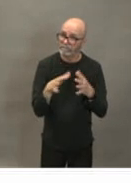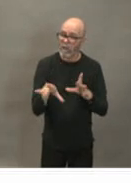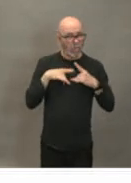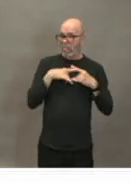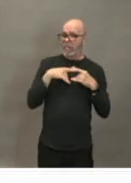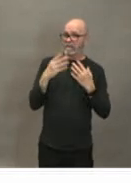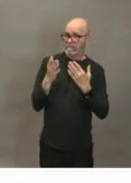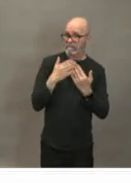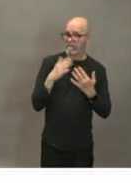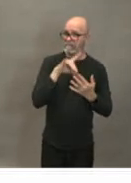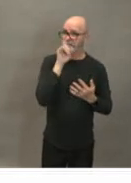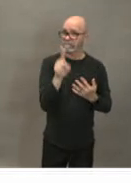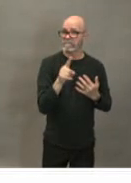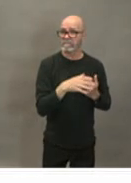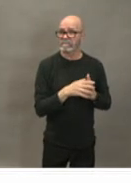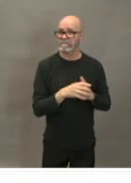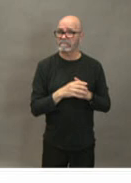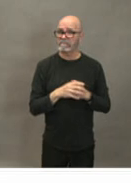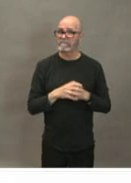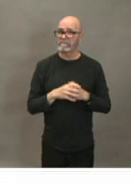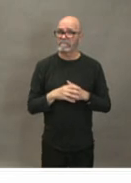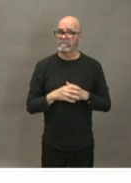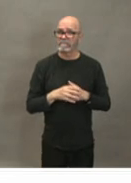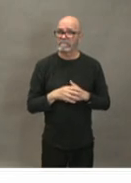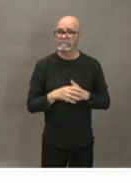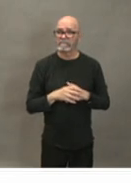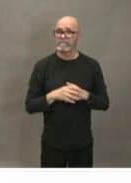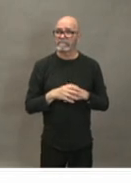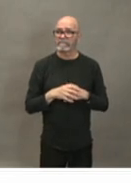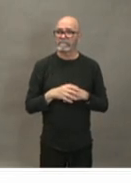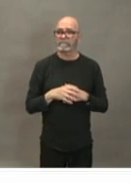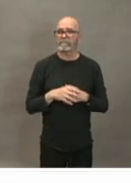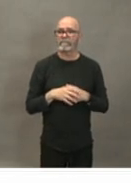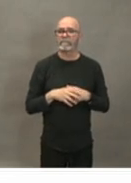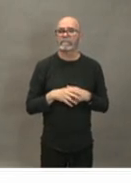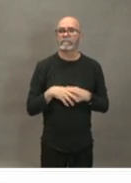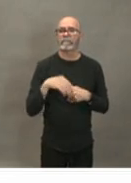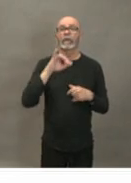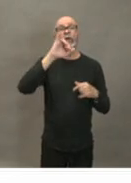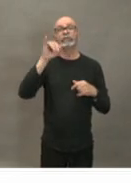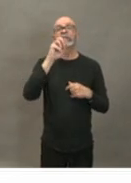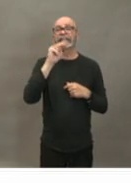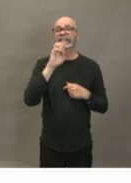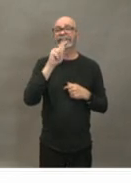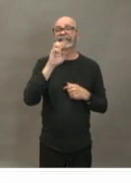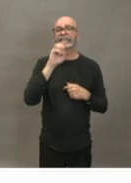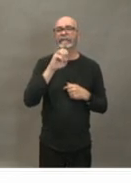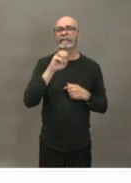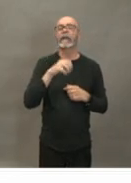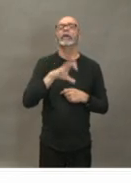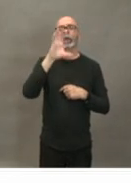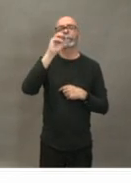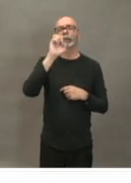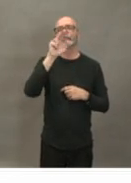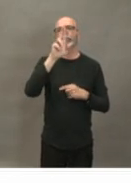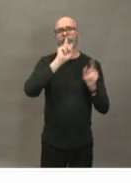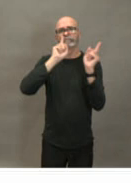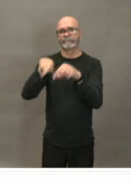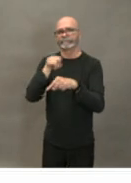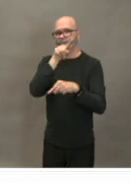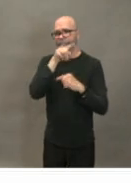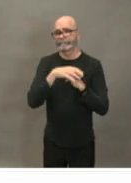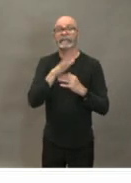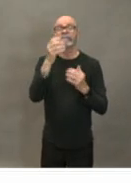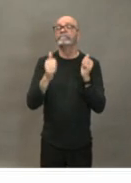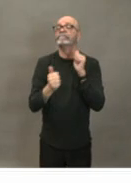there's um literature that's come mainly out of china because they've had the most experience with the virus thus far that suggests that children